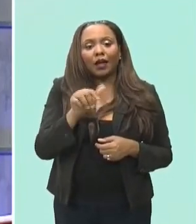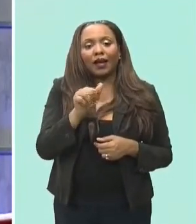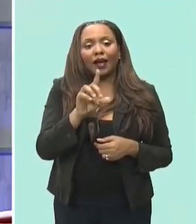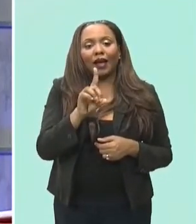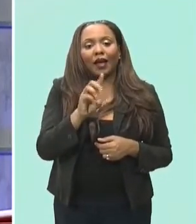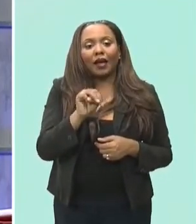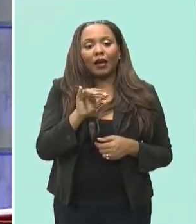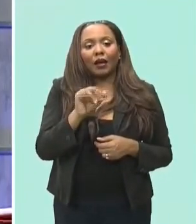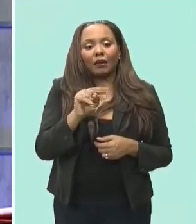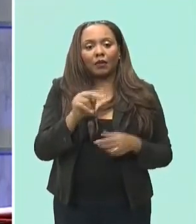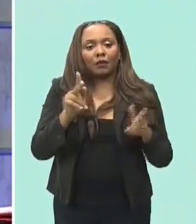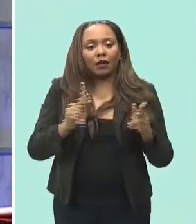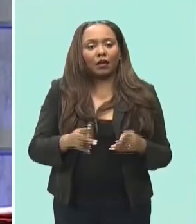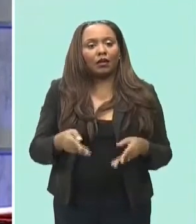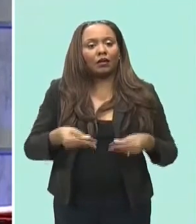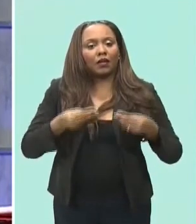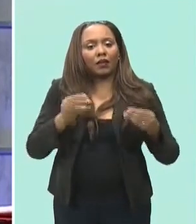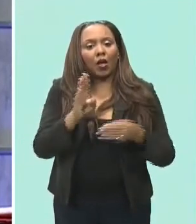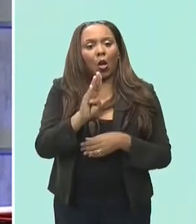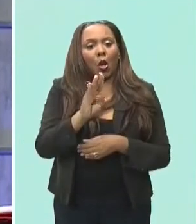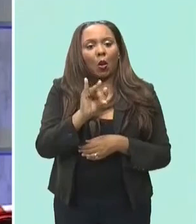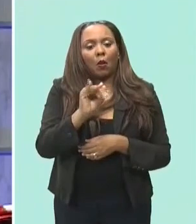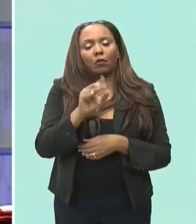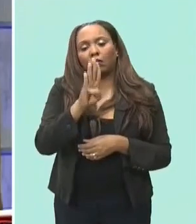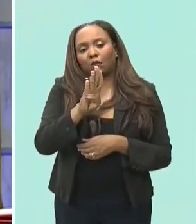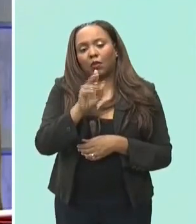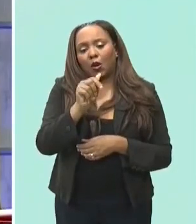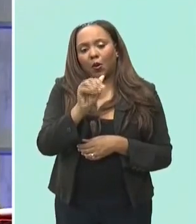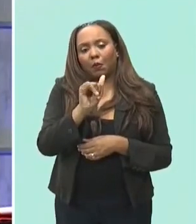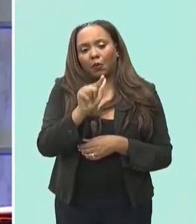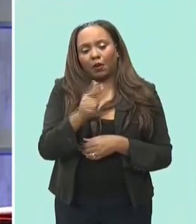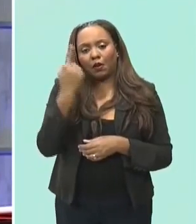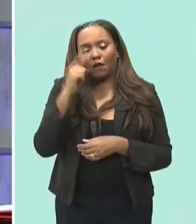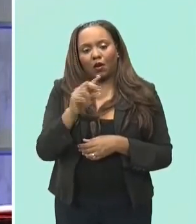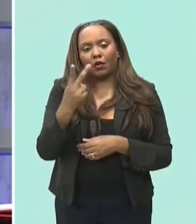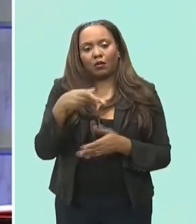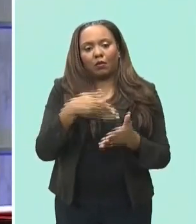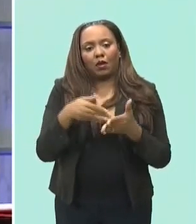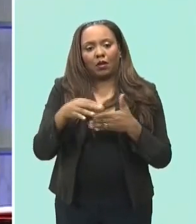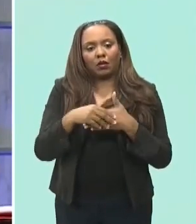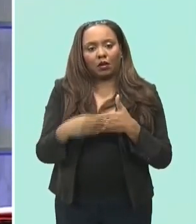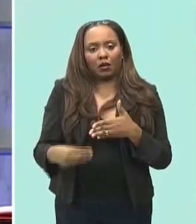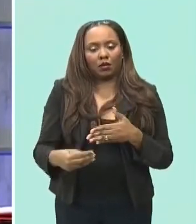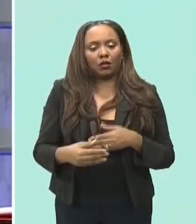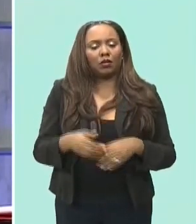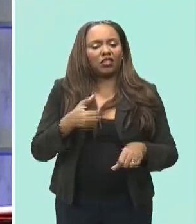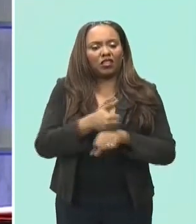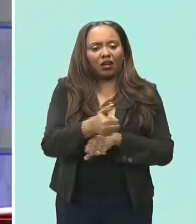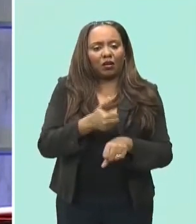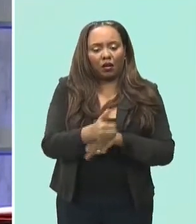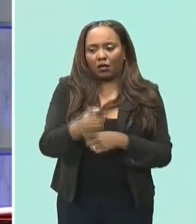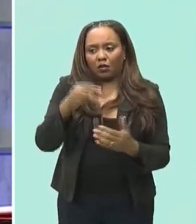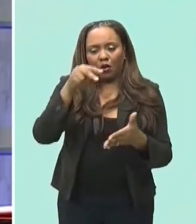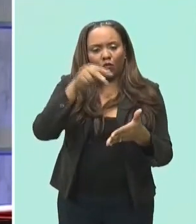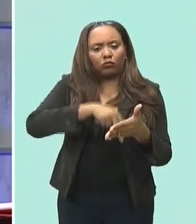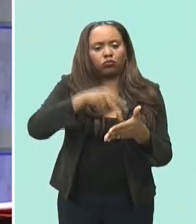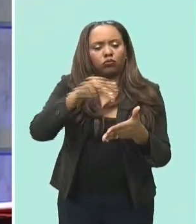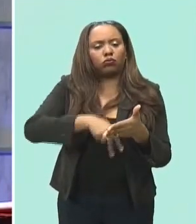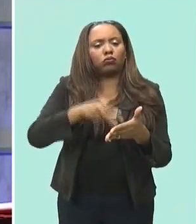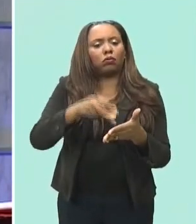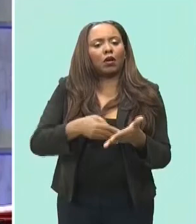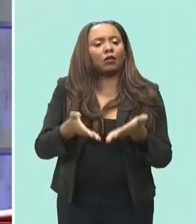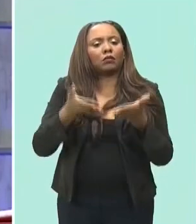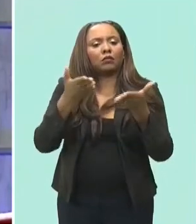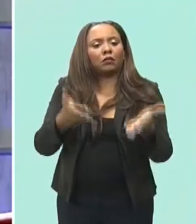been granted bail in the sum of two million dollars the charges against her were read in absentia yesterday afternoon after she was